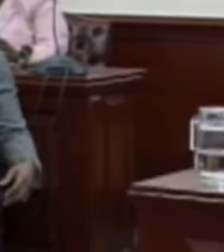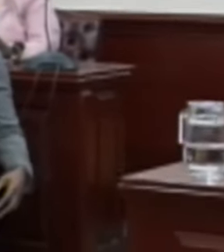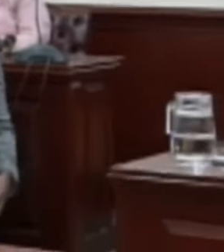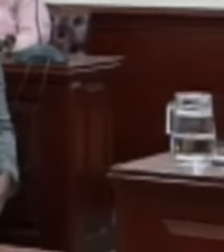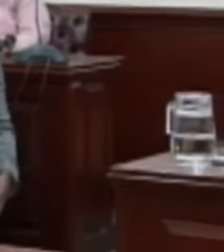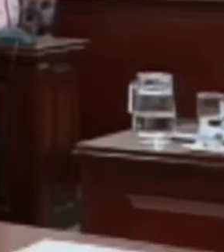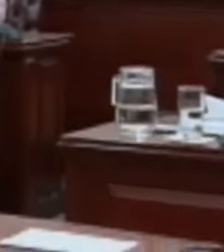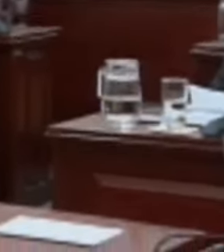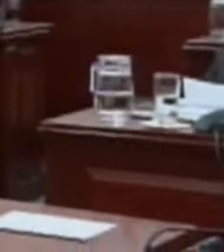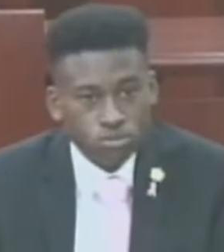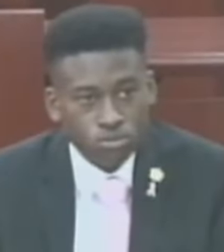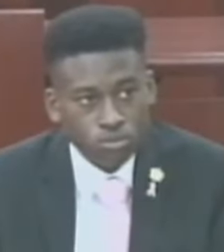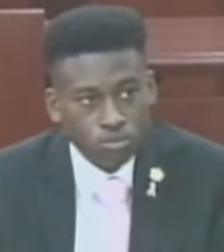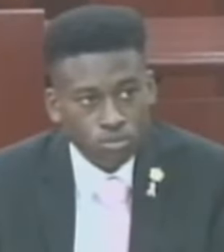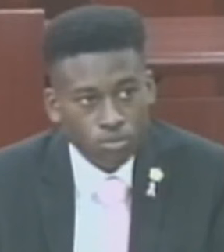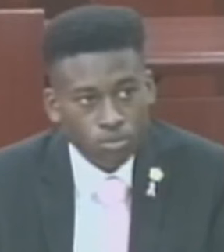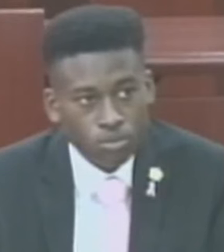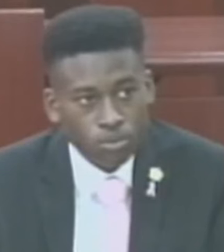session.